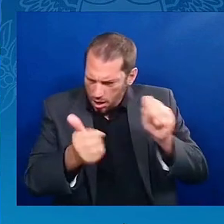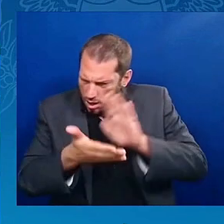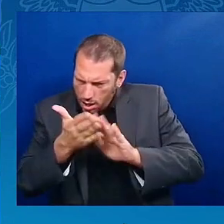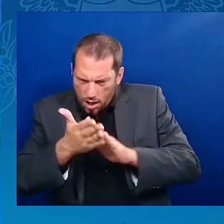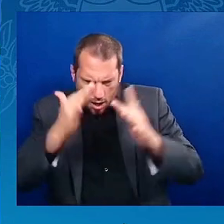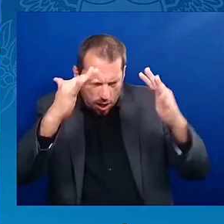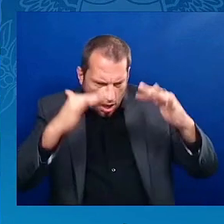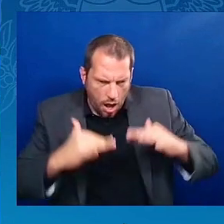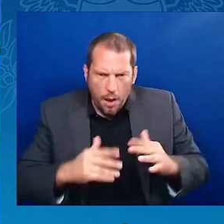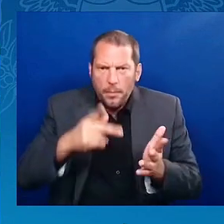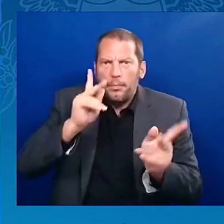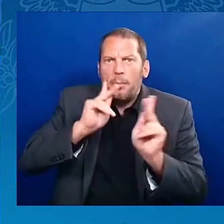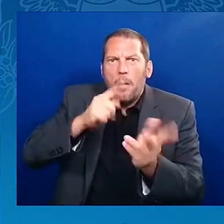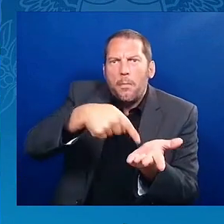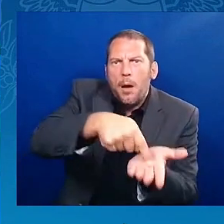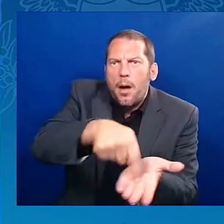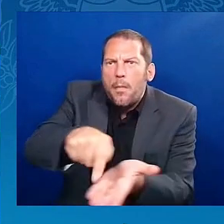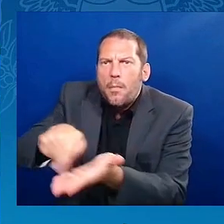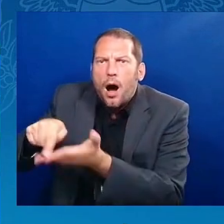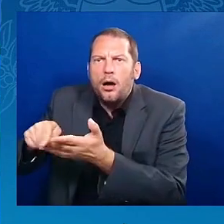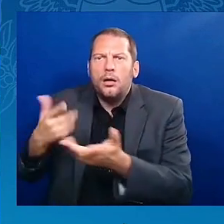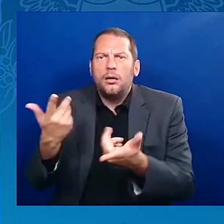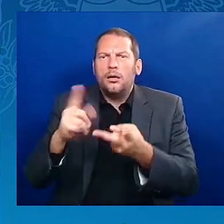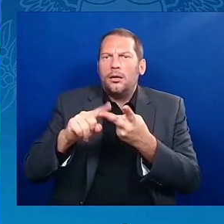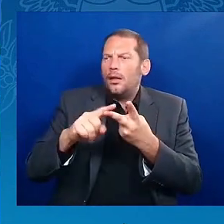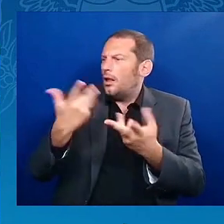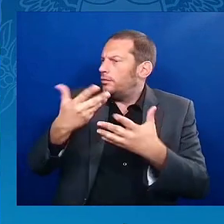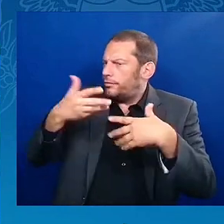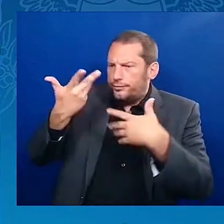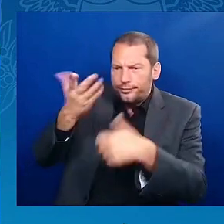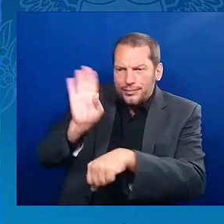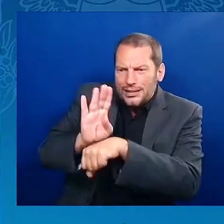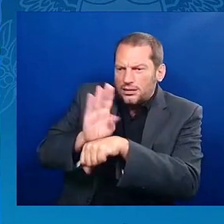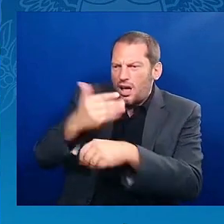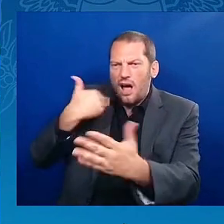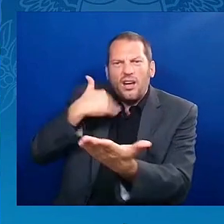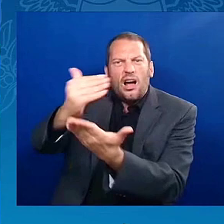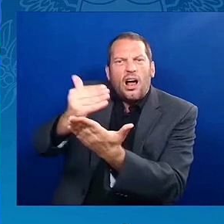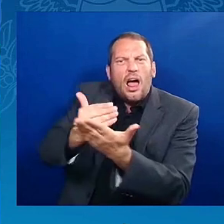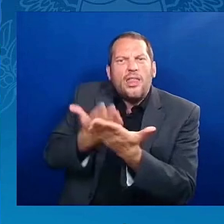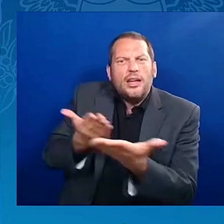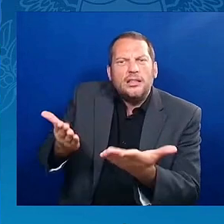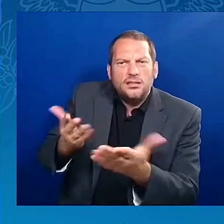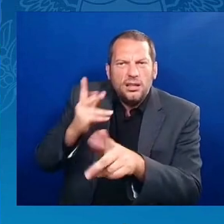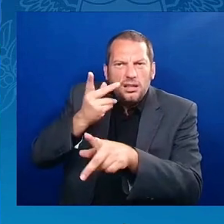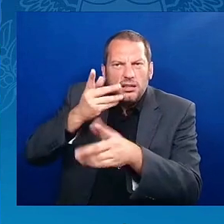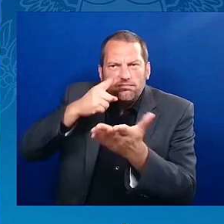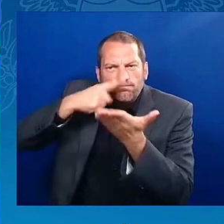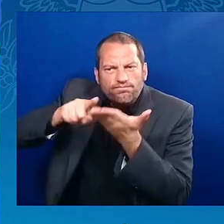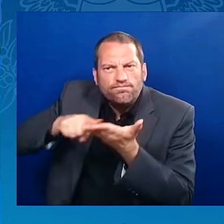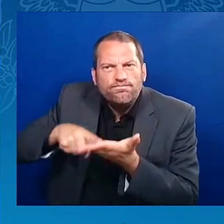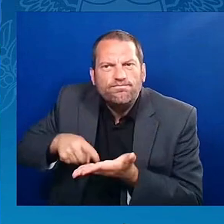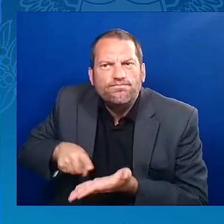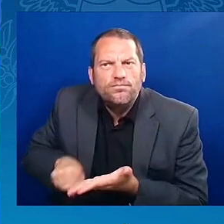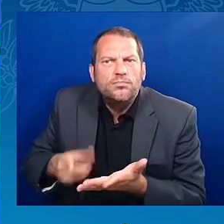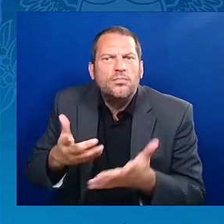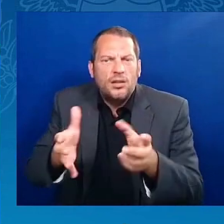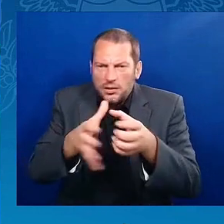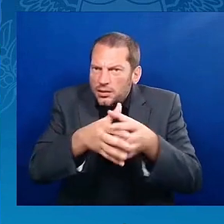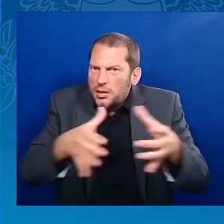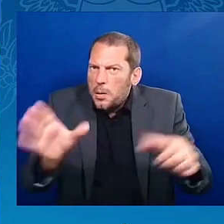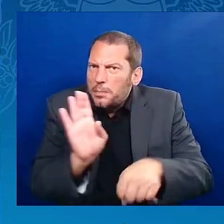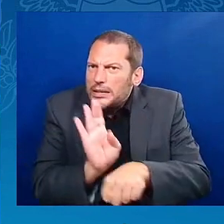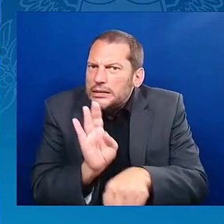So the money that we are putting in community banks is intentional in that it is there that we believe